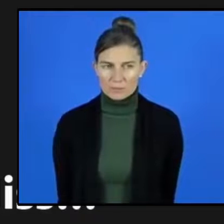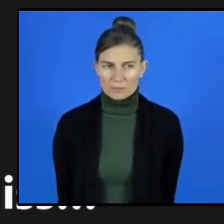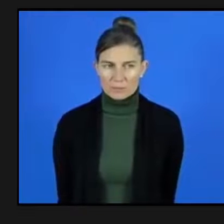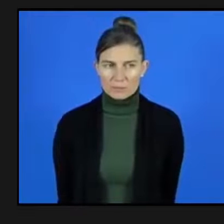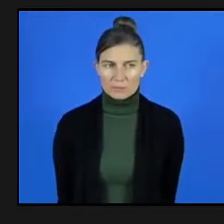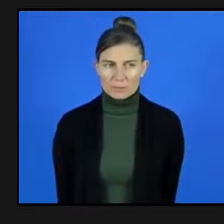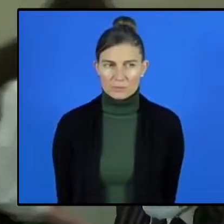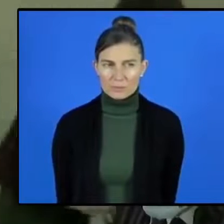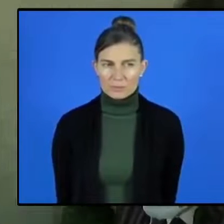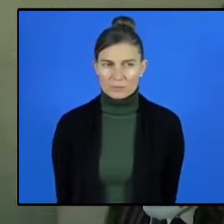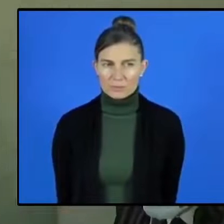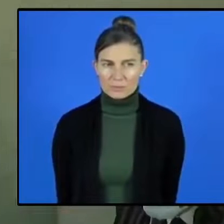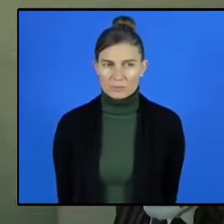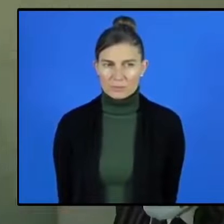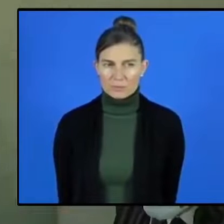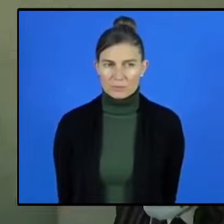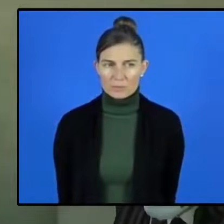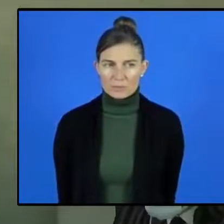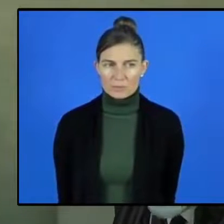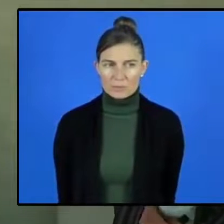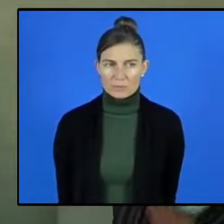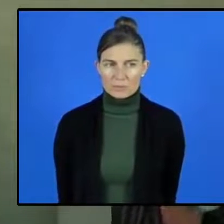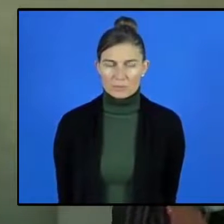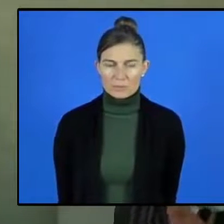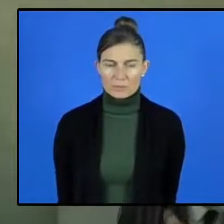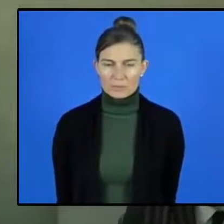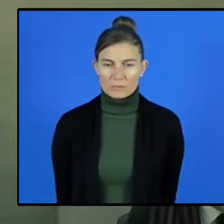Kailasa Nation, in persona.